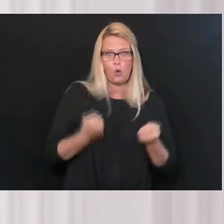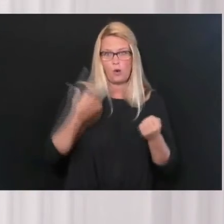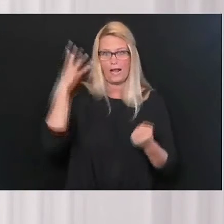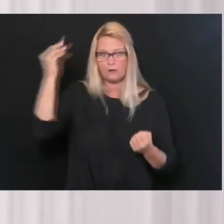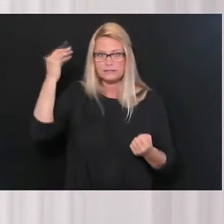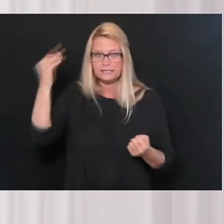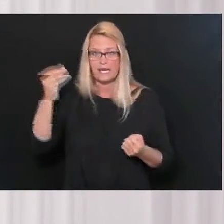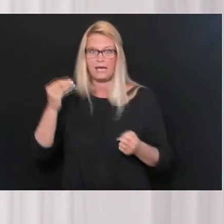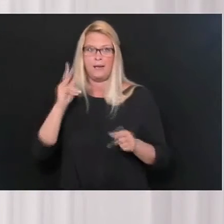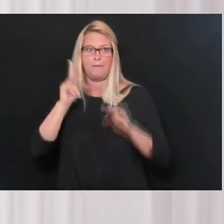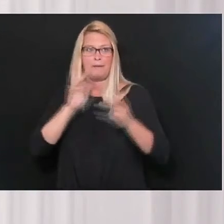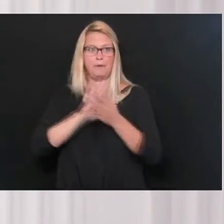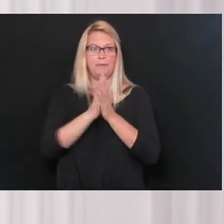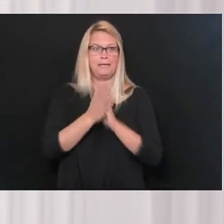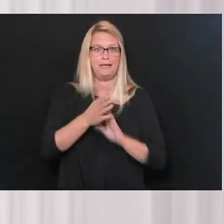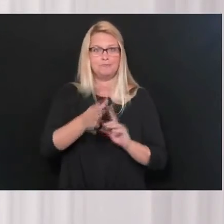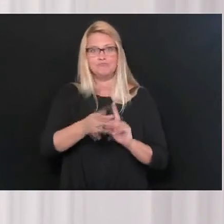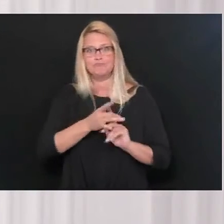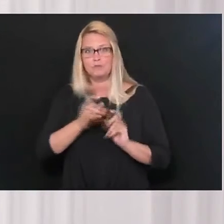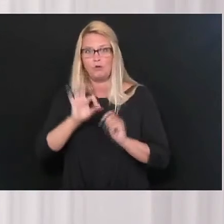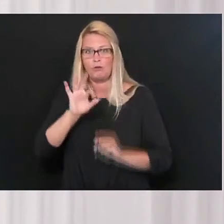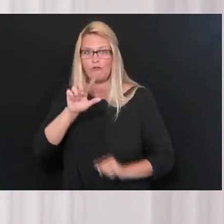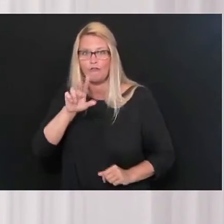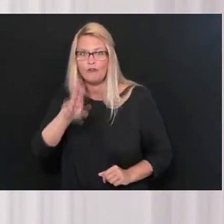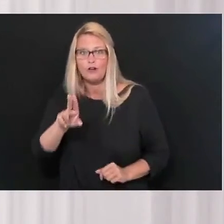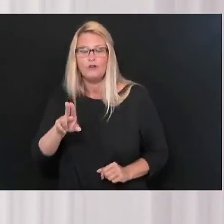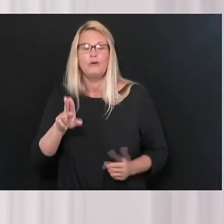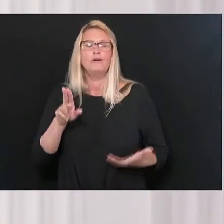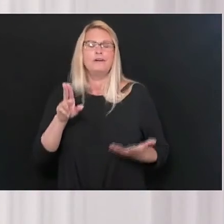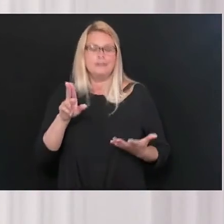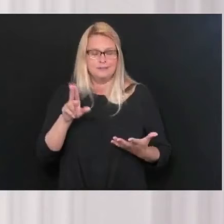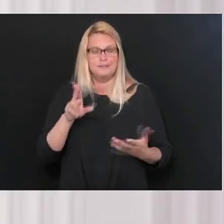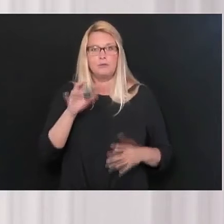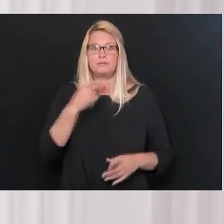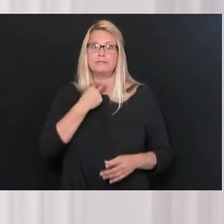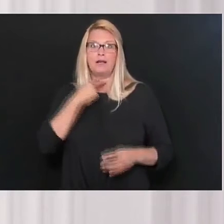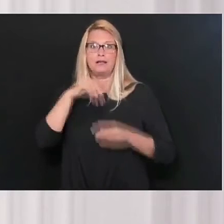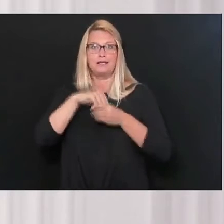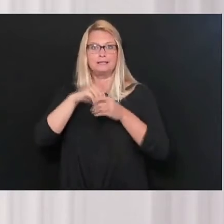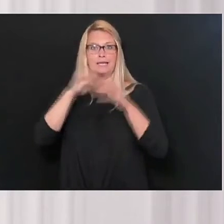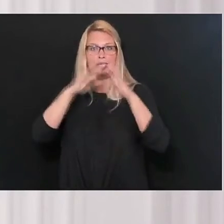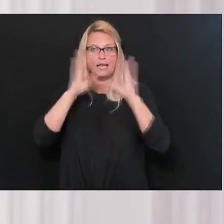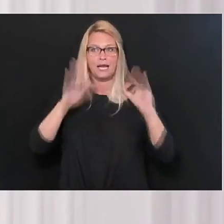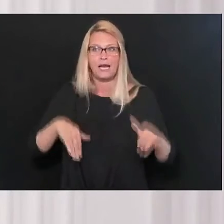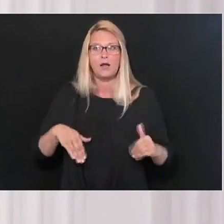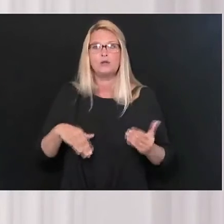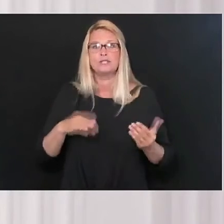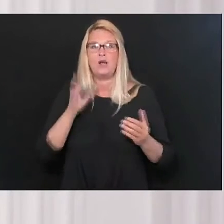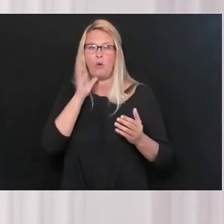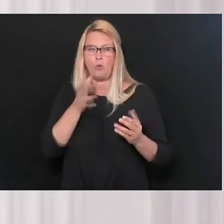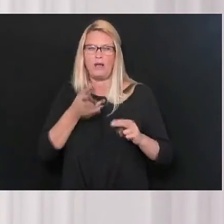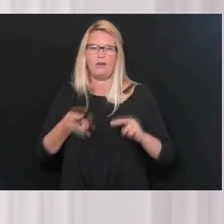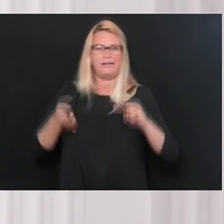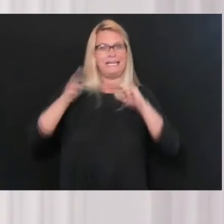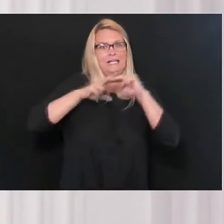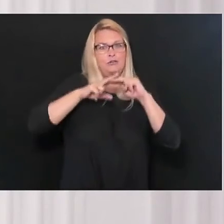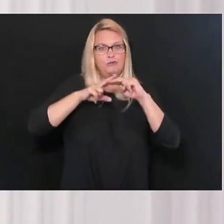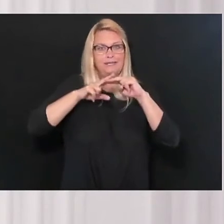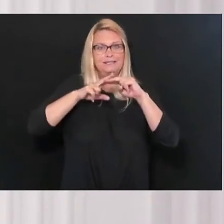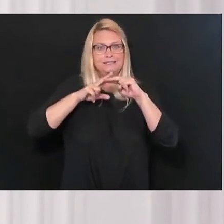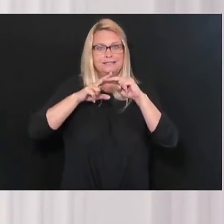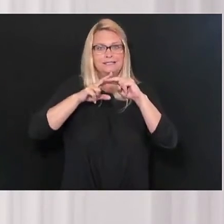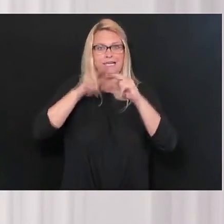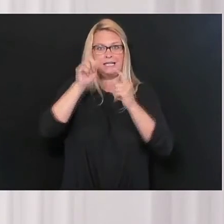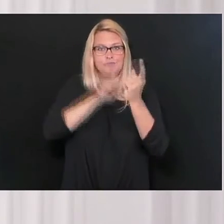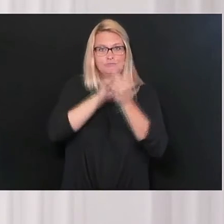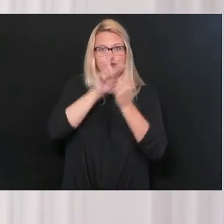as we get inside that, that that's going to, um, increase and amplify the person to person